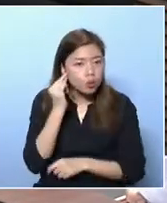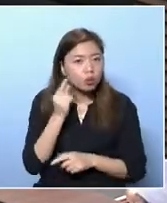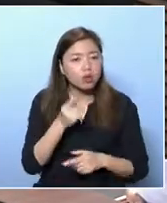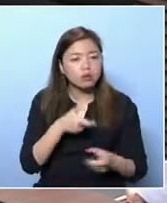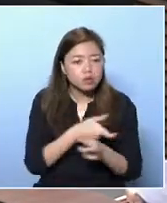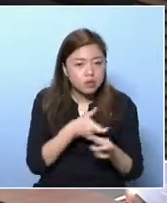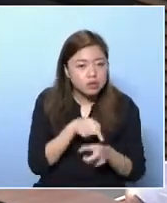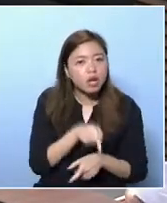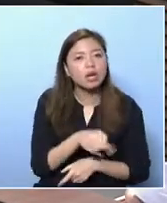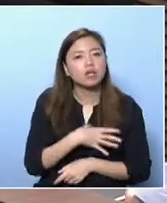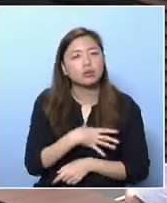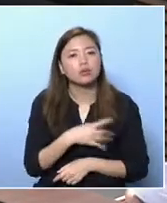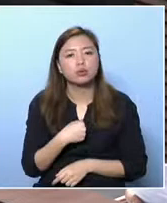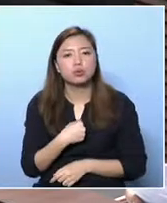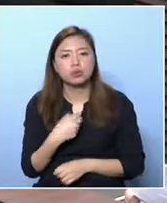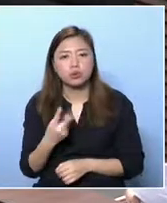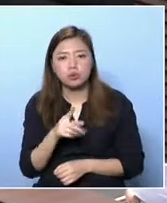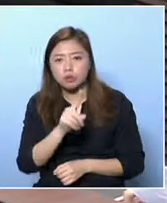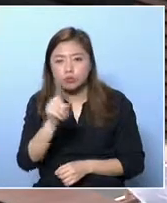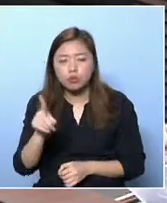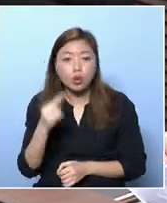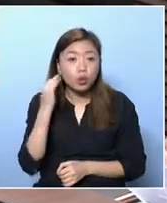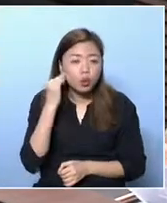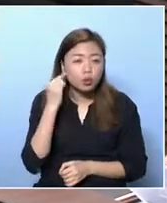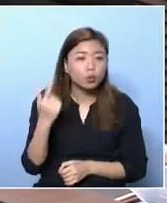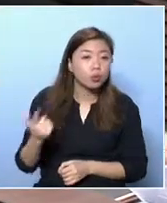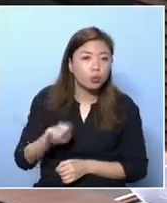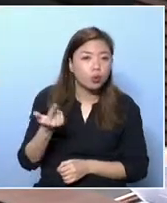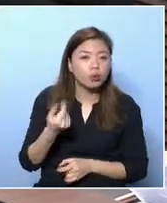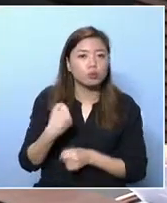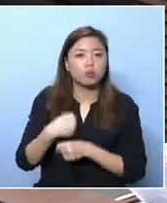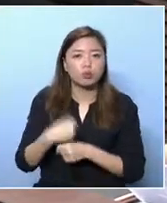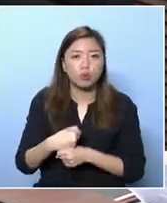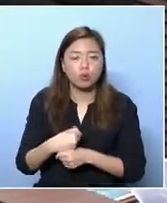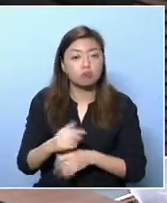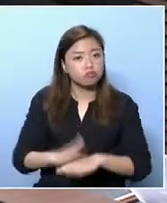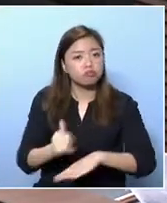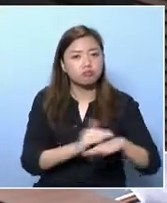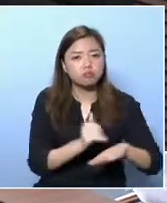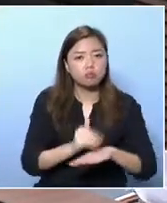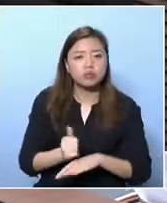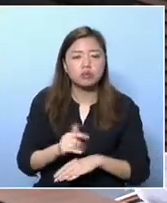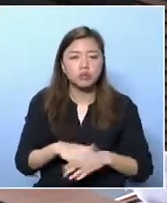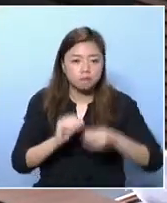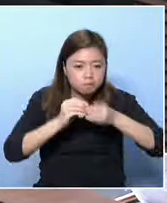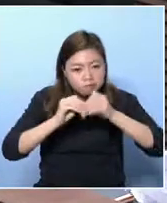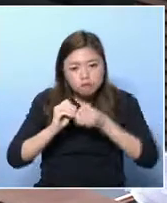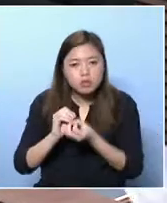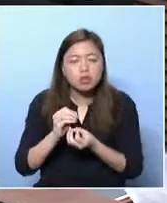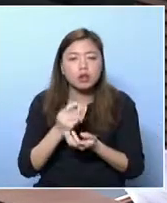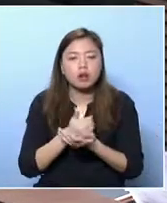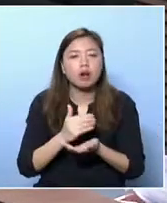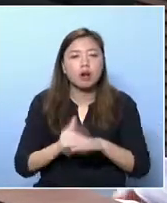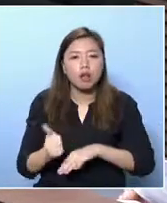advanced, advanced economy.